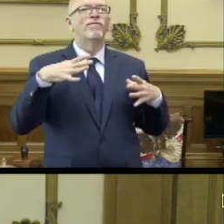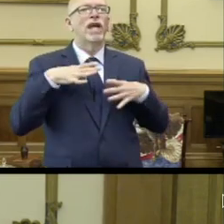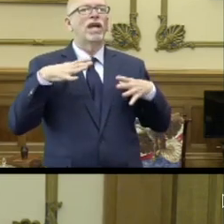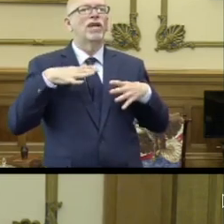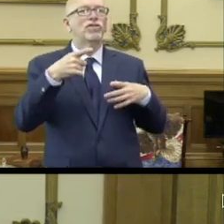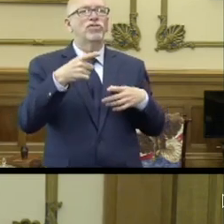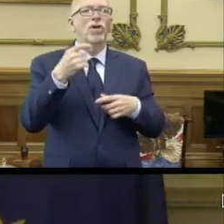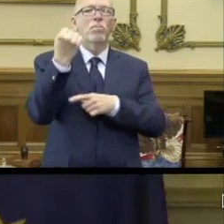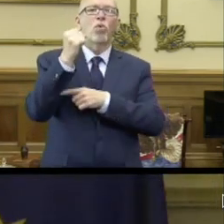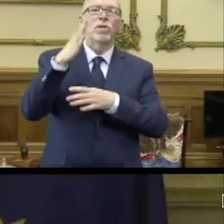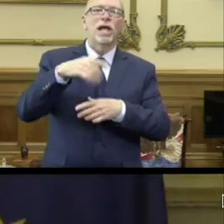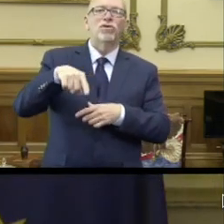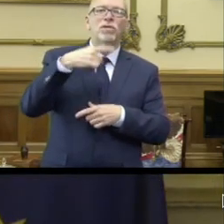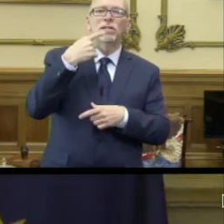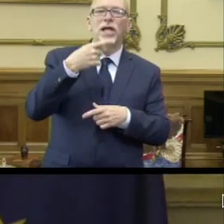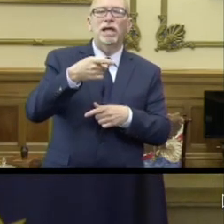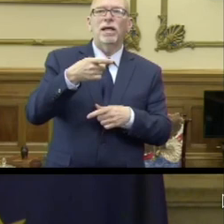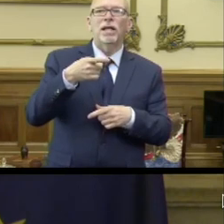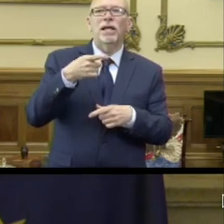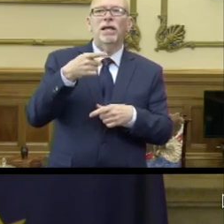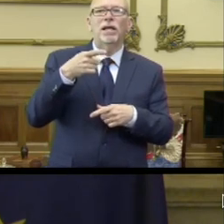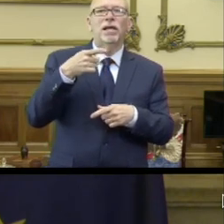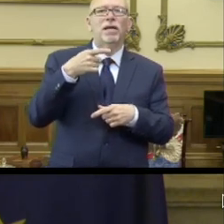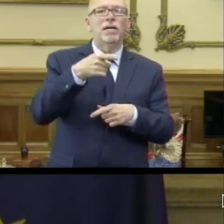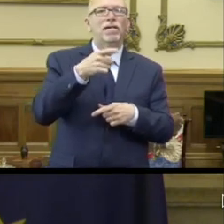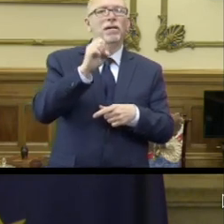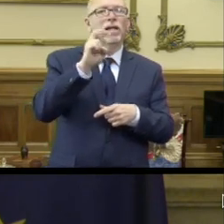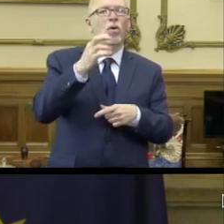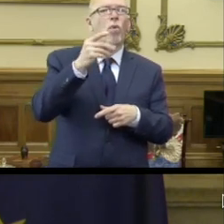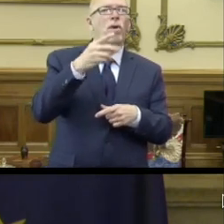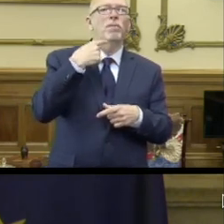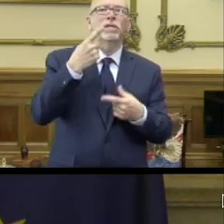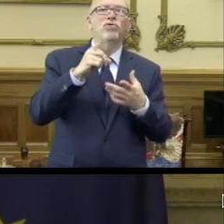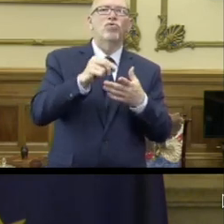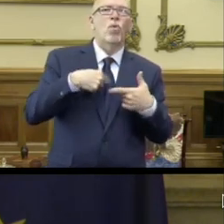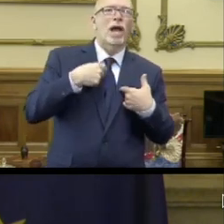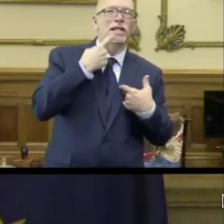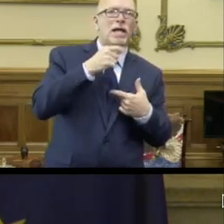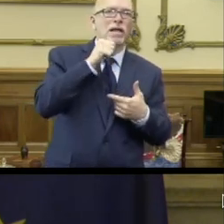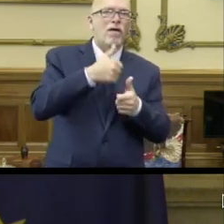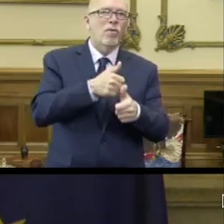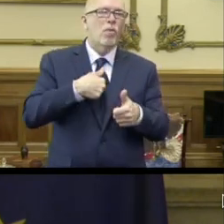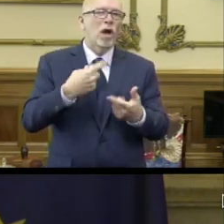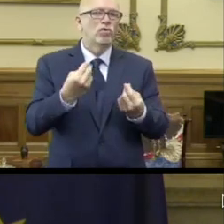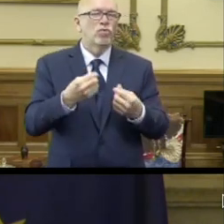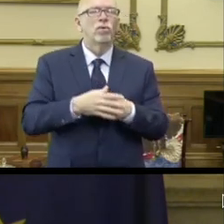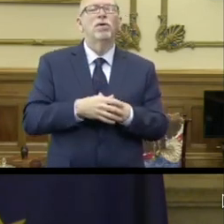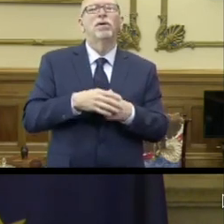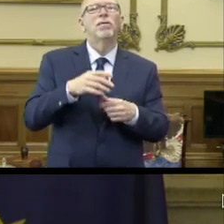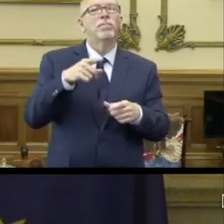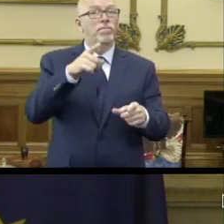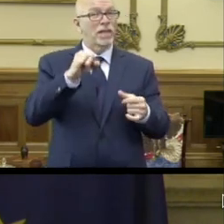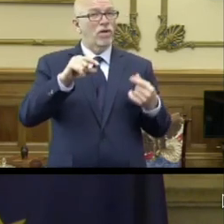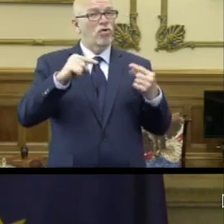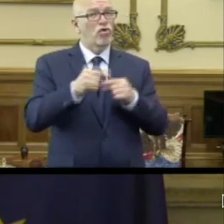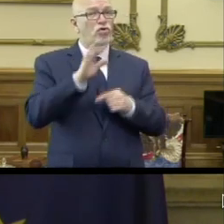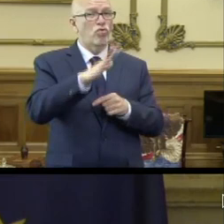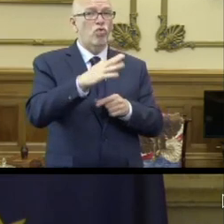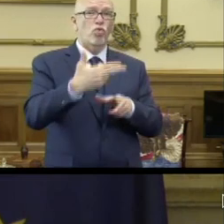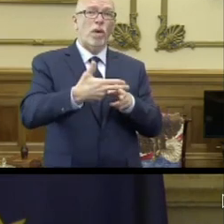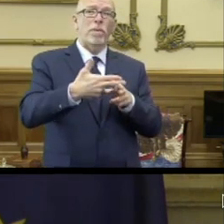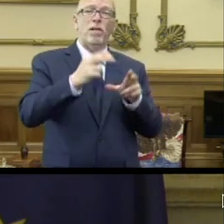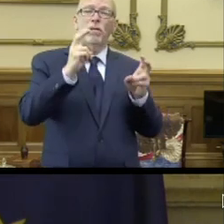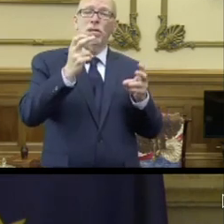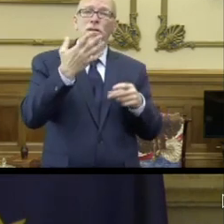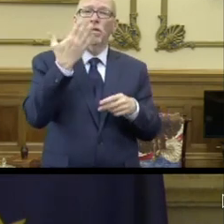The protesting folks are saying that, hey, this is Eric Holcomb saying do as I say, not as I do. Does this hurt your credibility and efforts